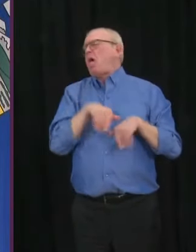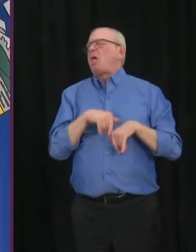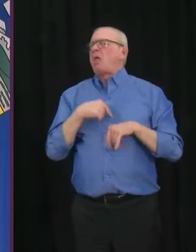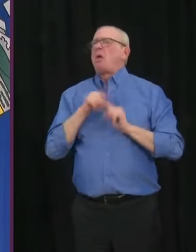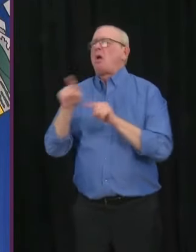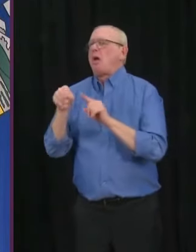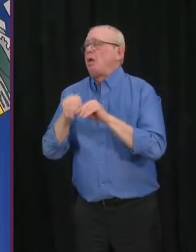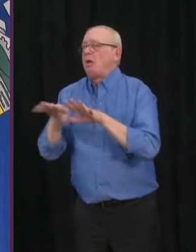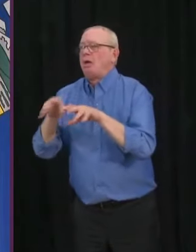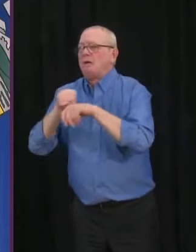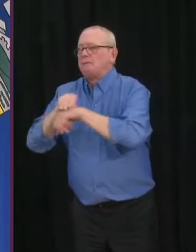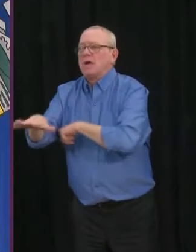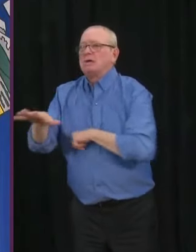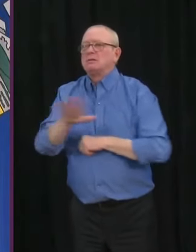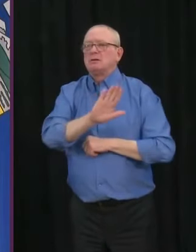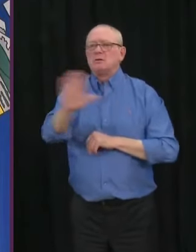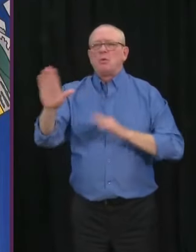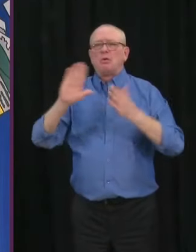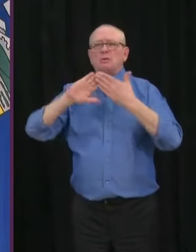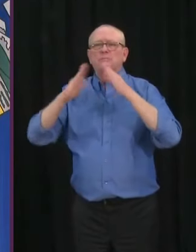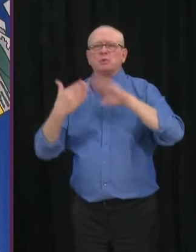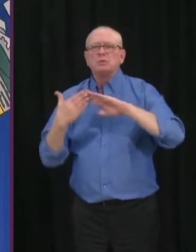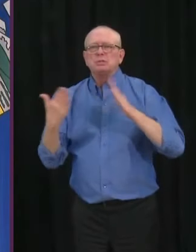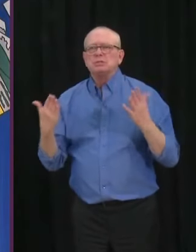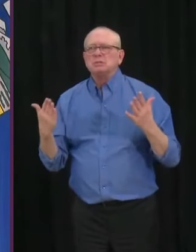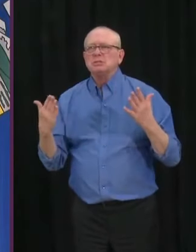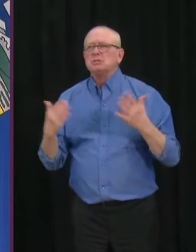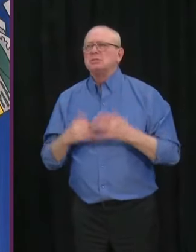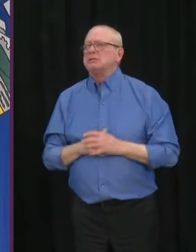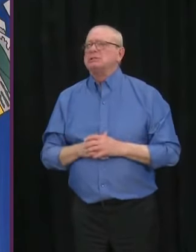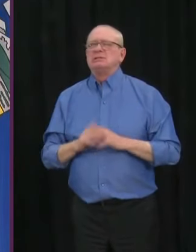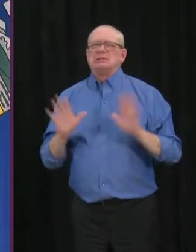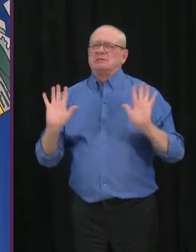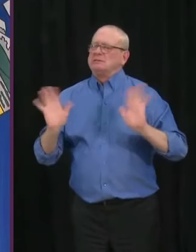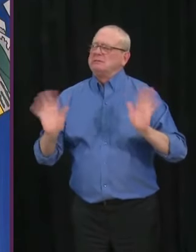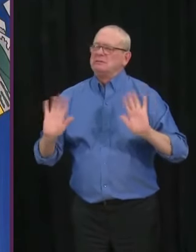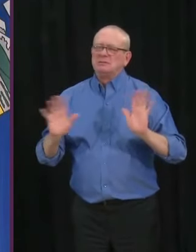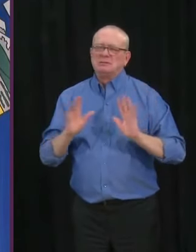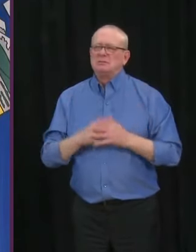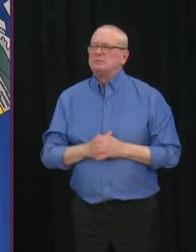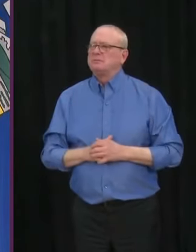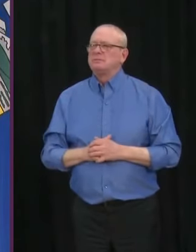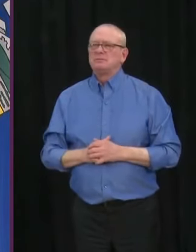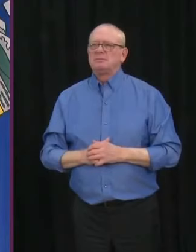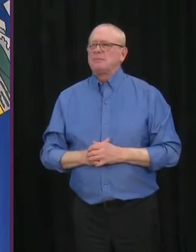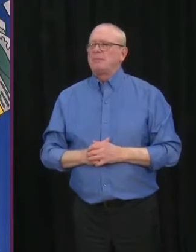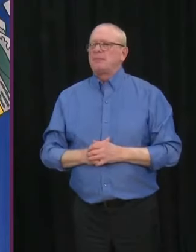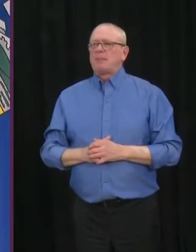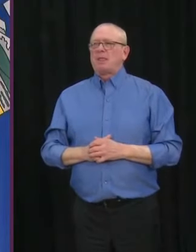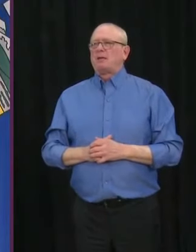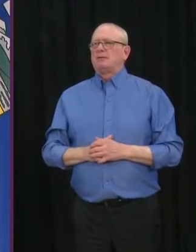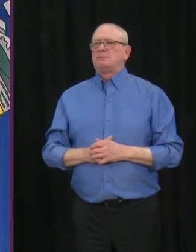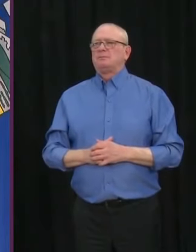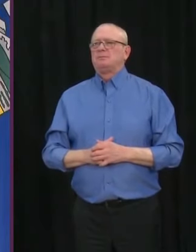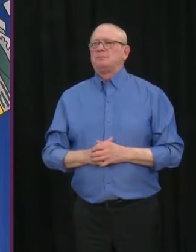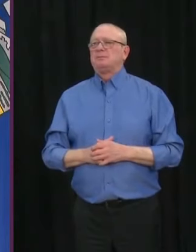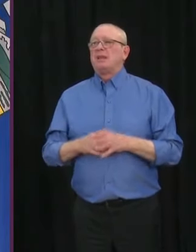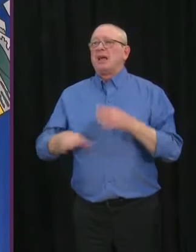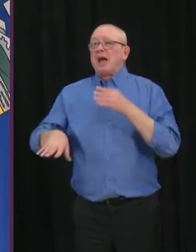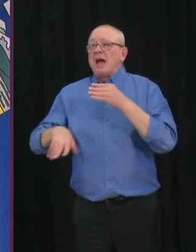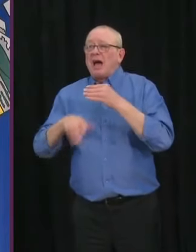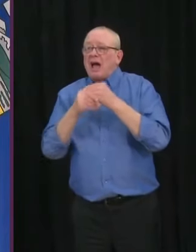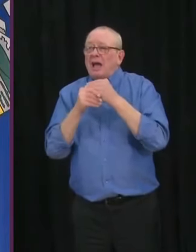with serious consequences. As of right now, we can't say when measures will be eased next, but we are